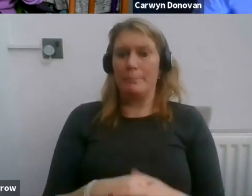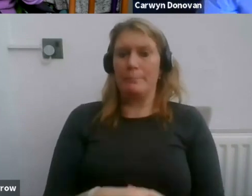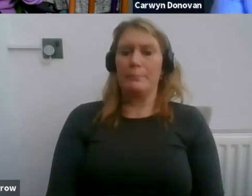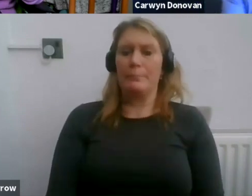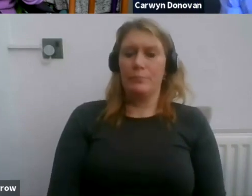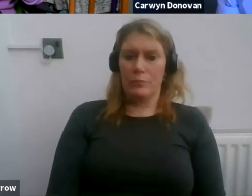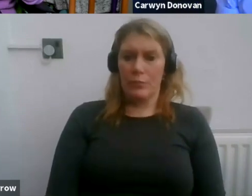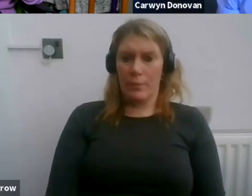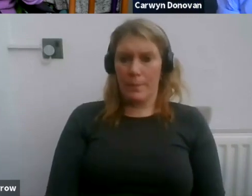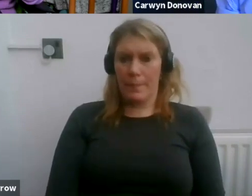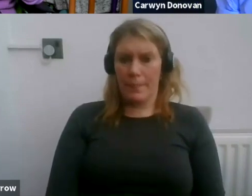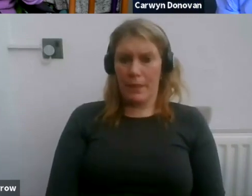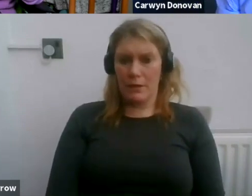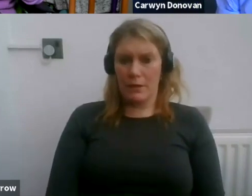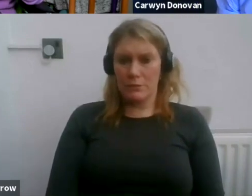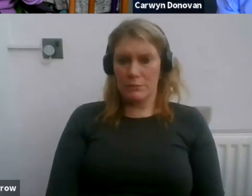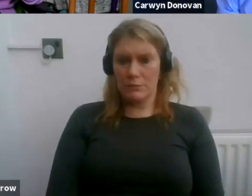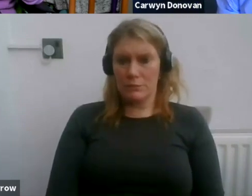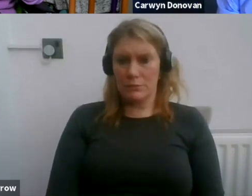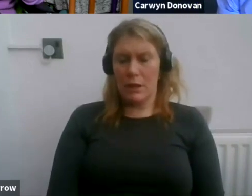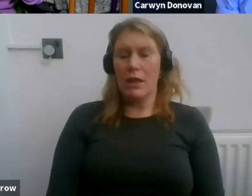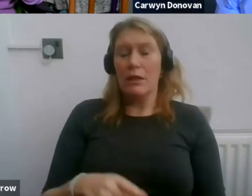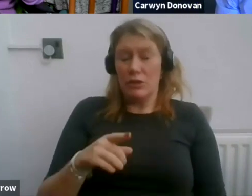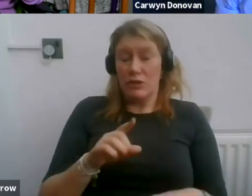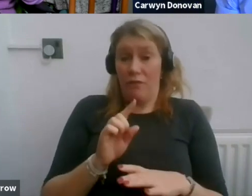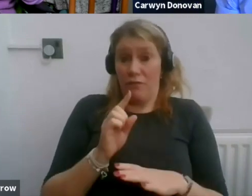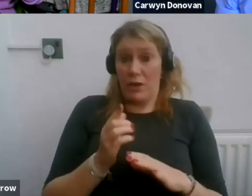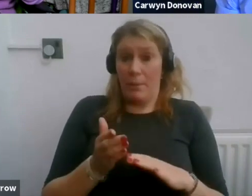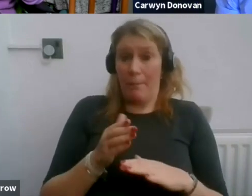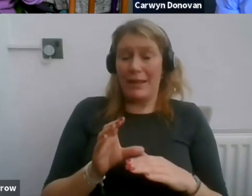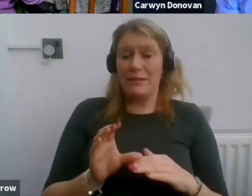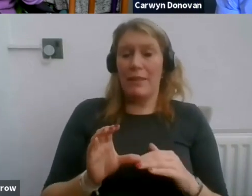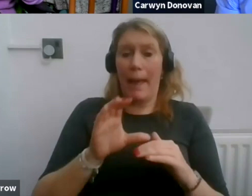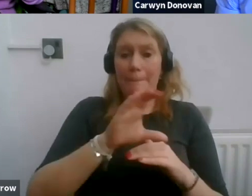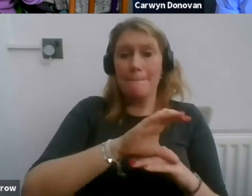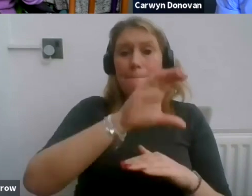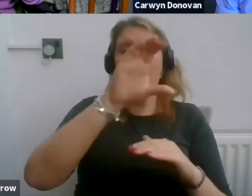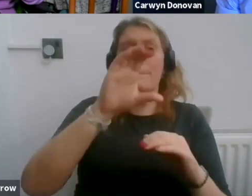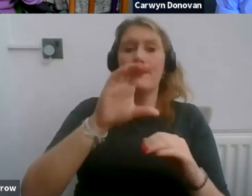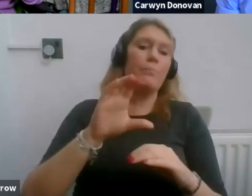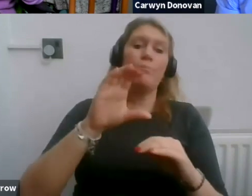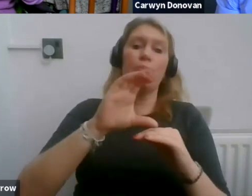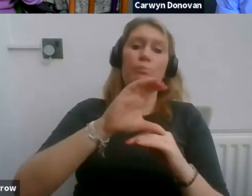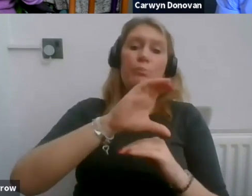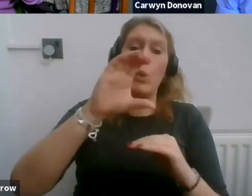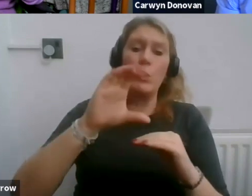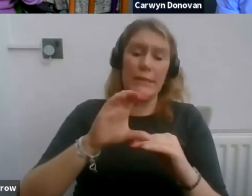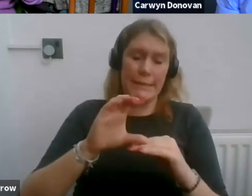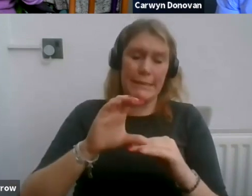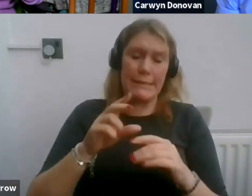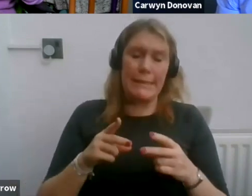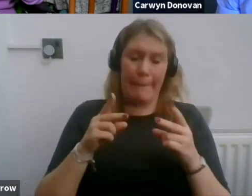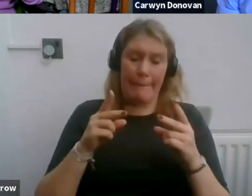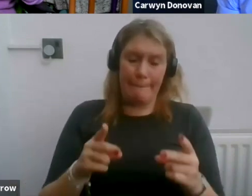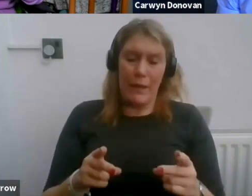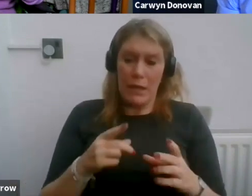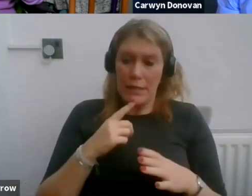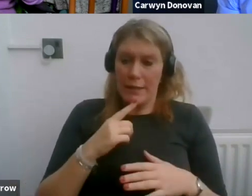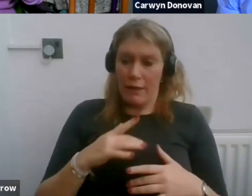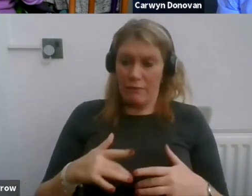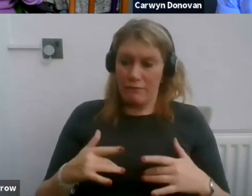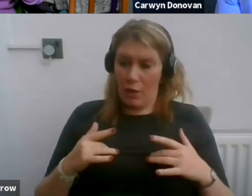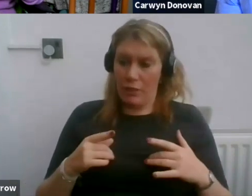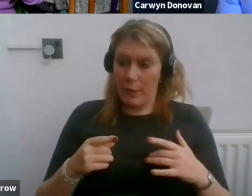Look, just going back to that bonus scheme, if you will, I thought it was vitally important, not only from a financial